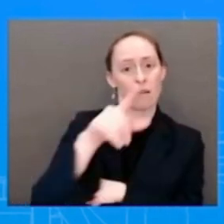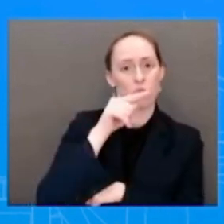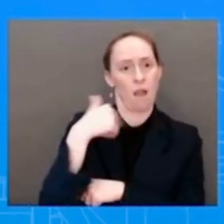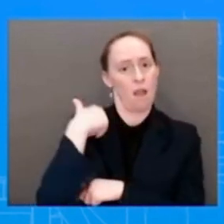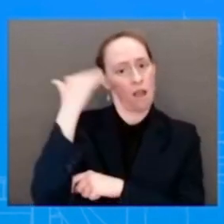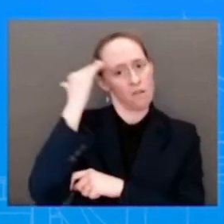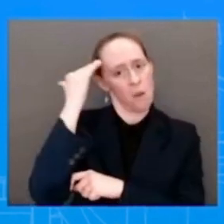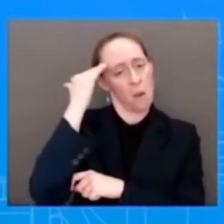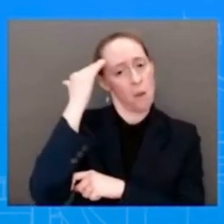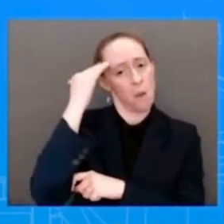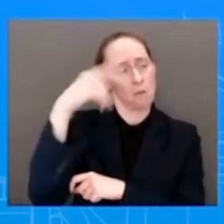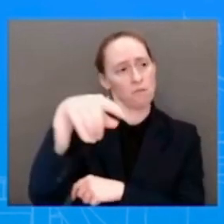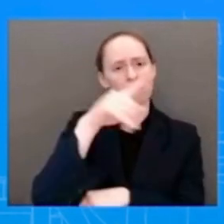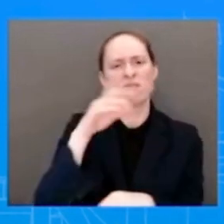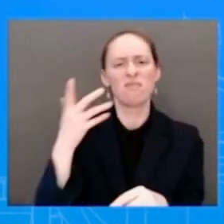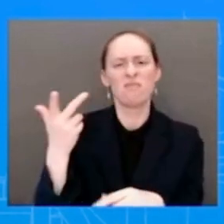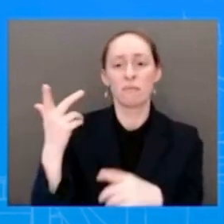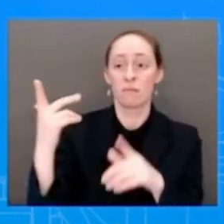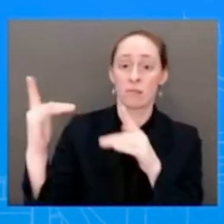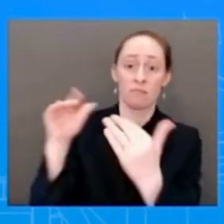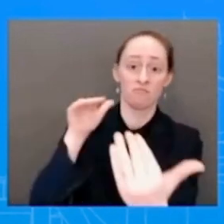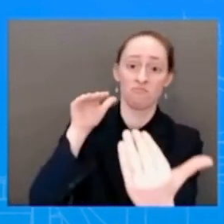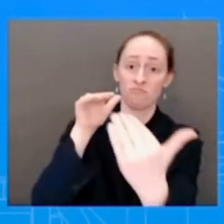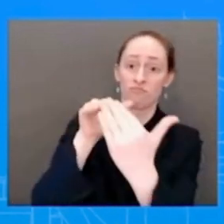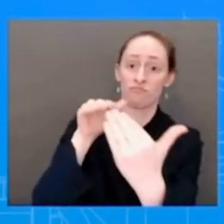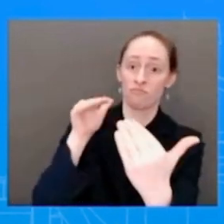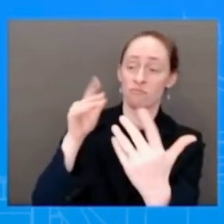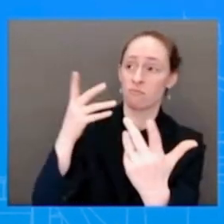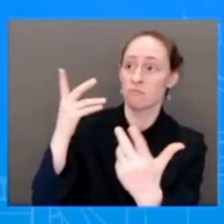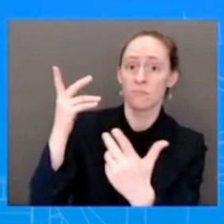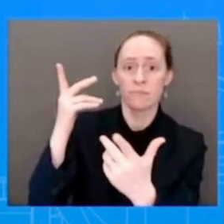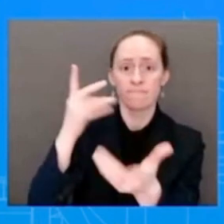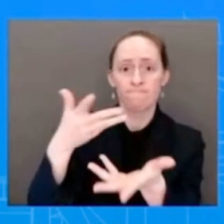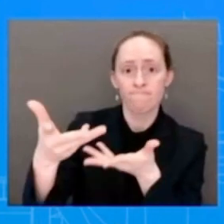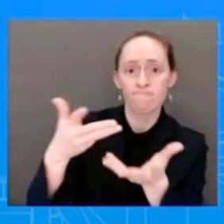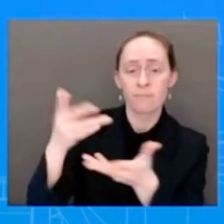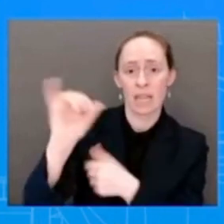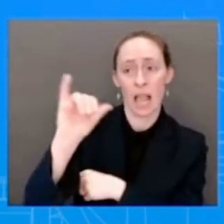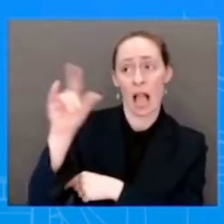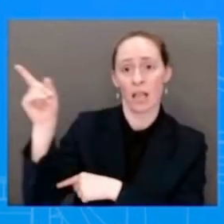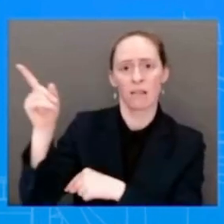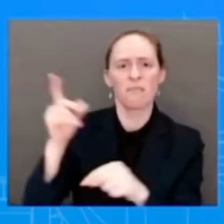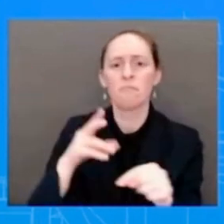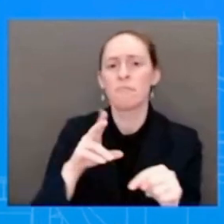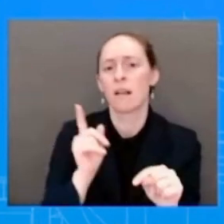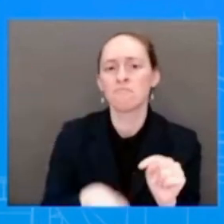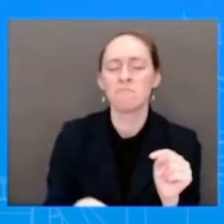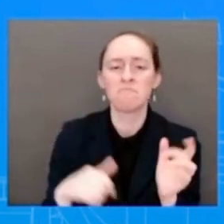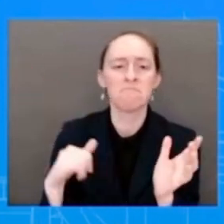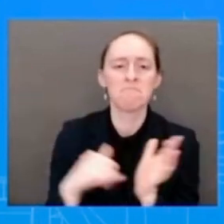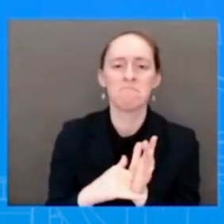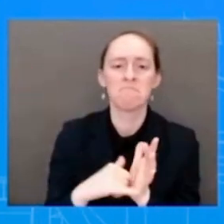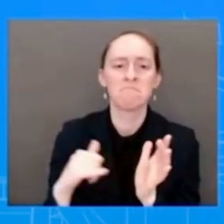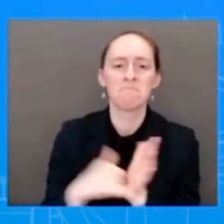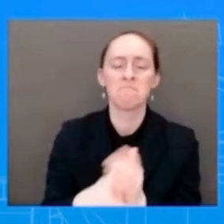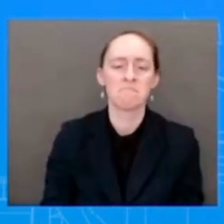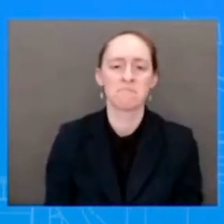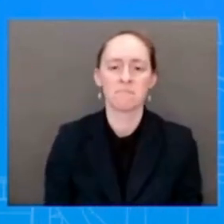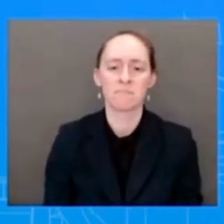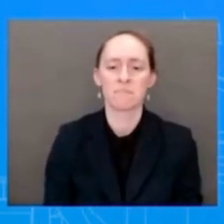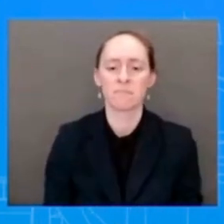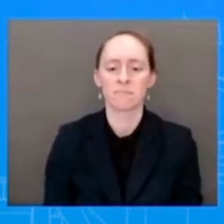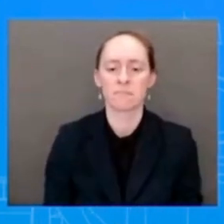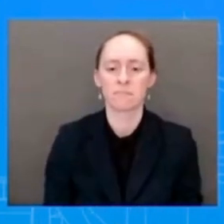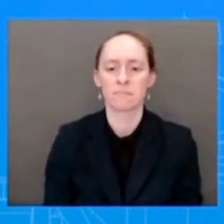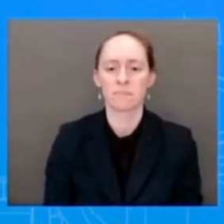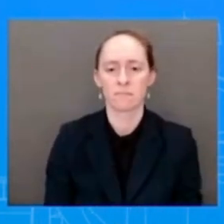of doing. And the President will always be committed and always be open to talking